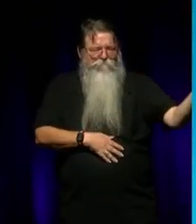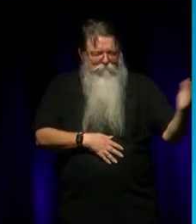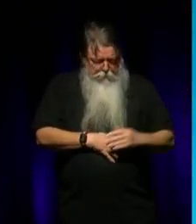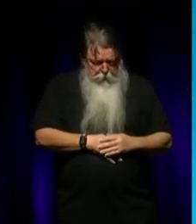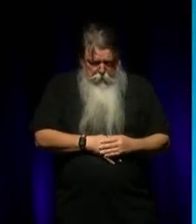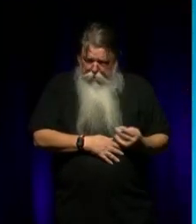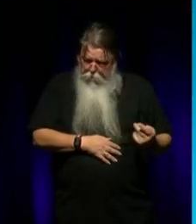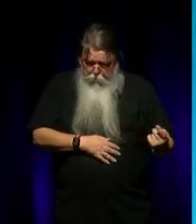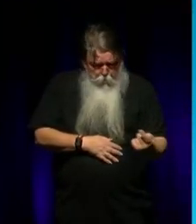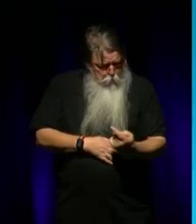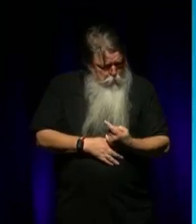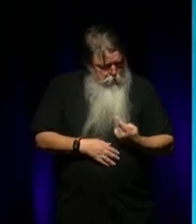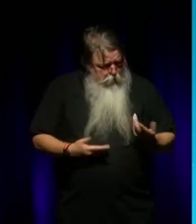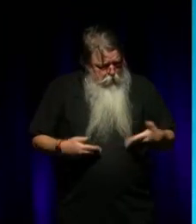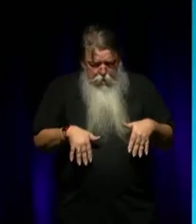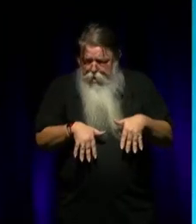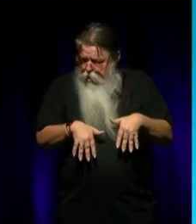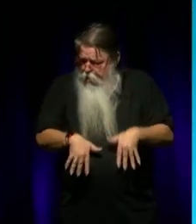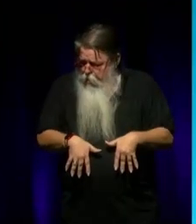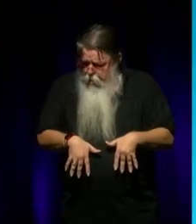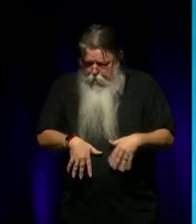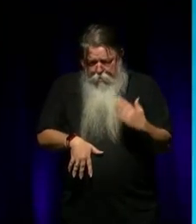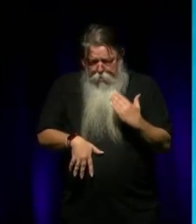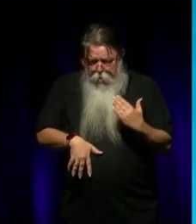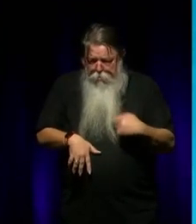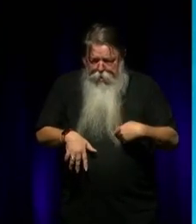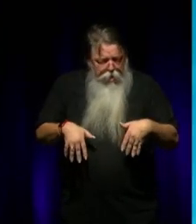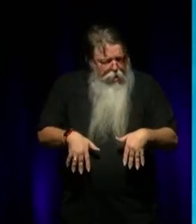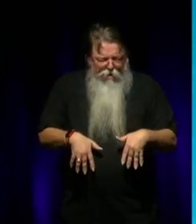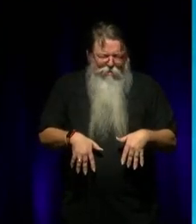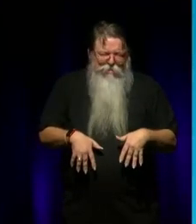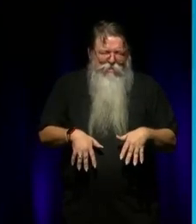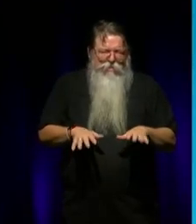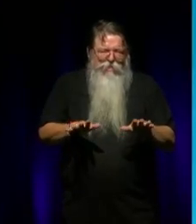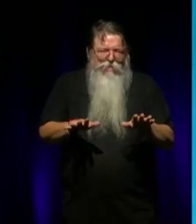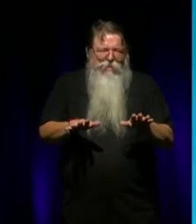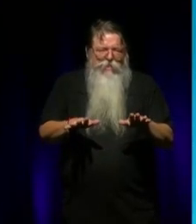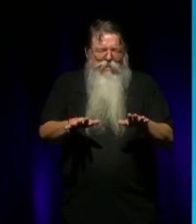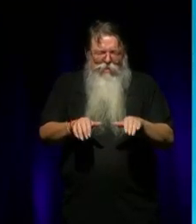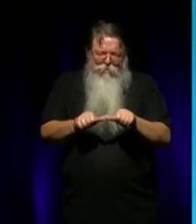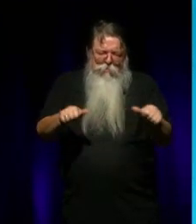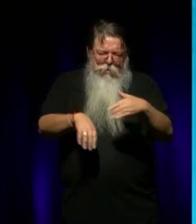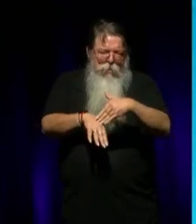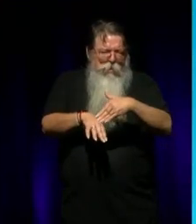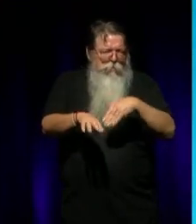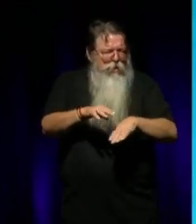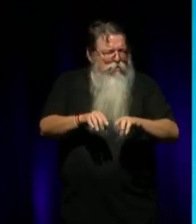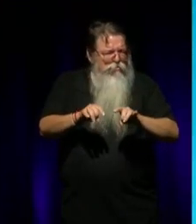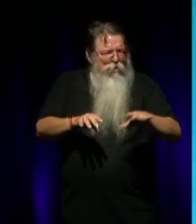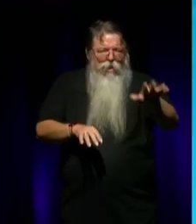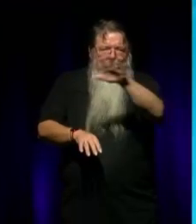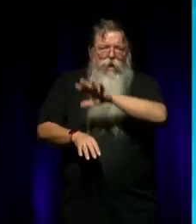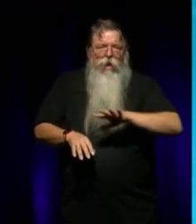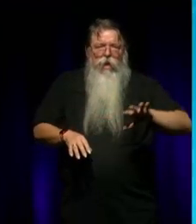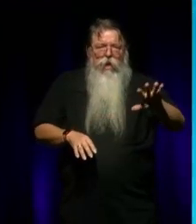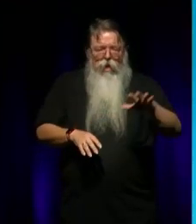you know. Suicide's a big problem in this country. And, it becomes a mechanism, because resources aren't there